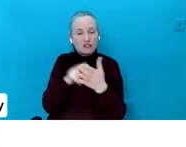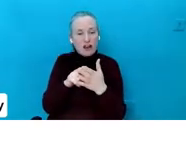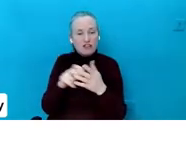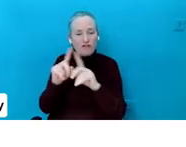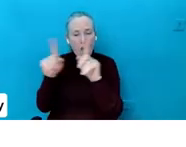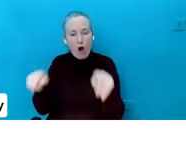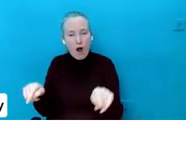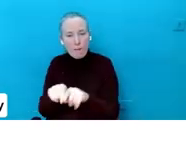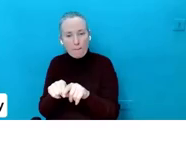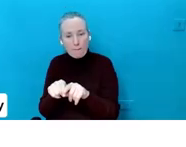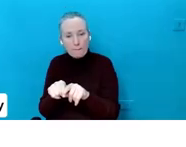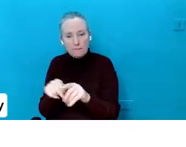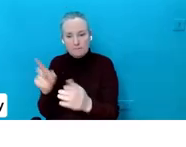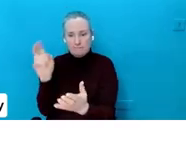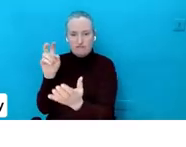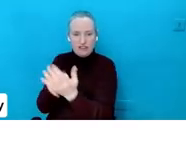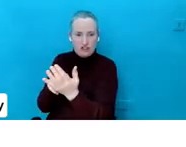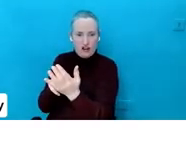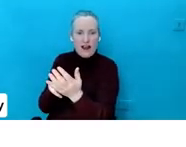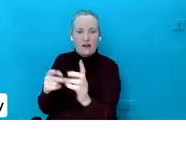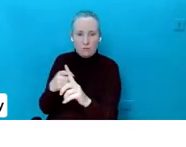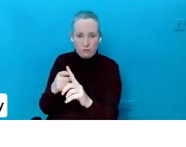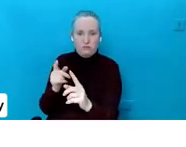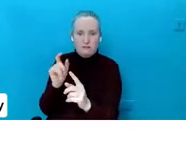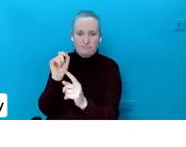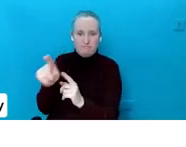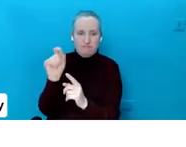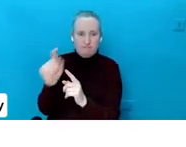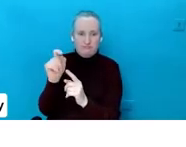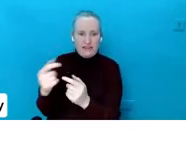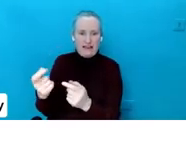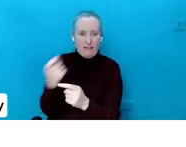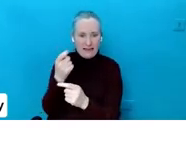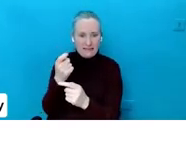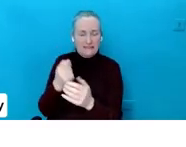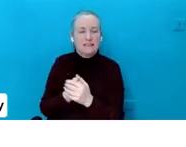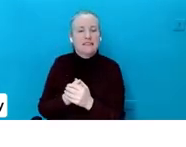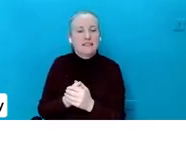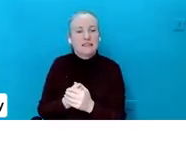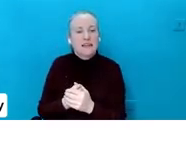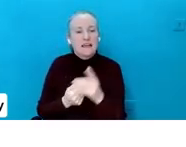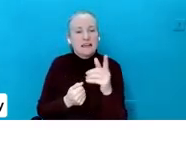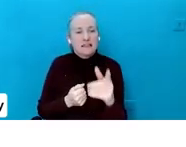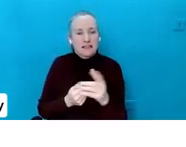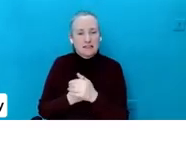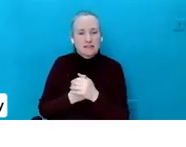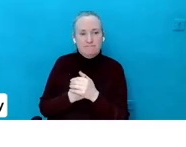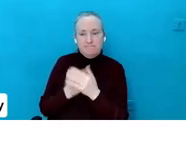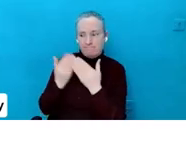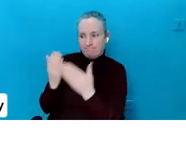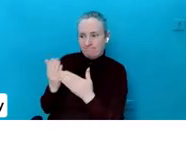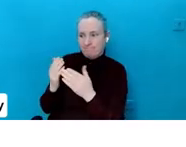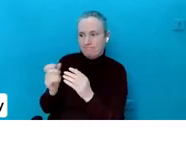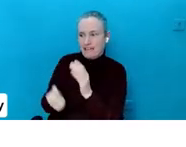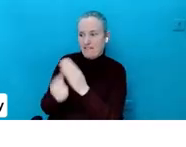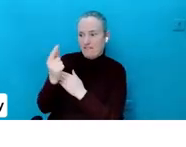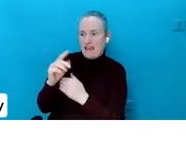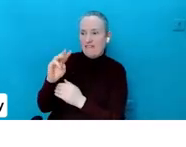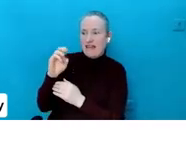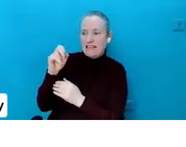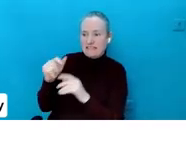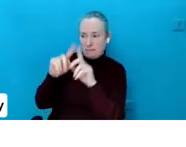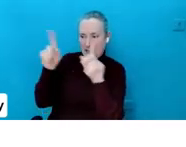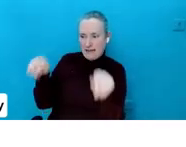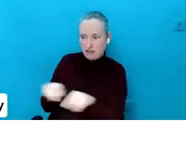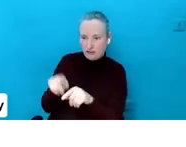will get invites from us. OK, so that's the events page. Jamaica.com, Internet Safety, Avency.